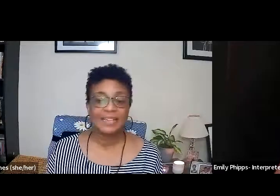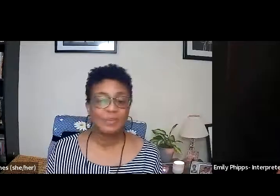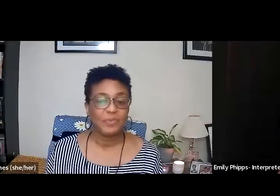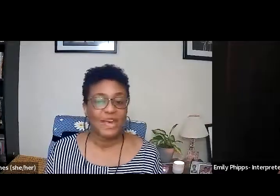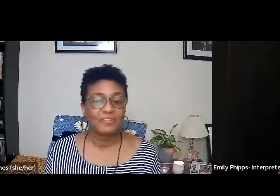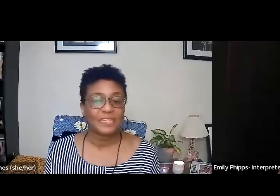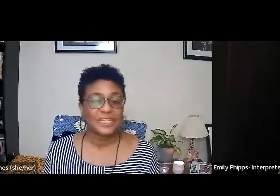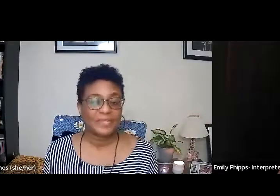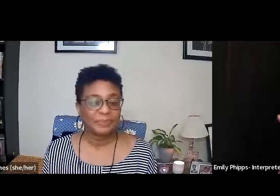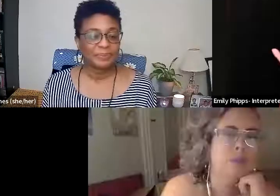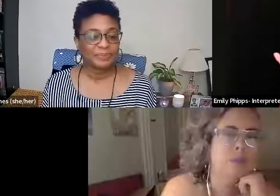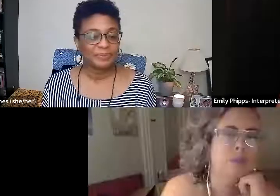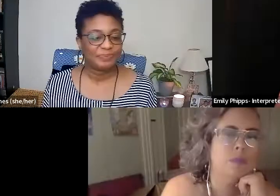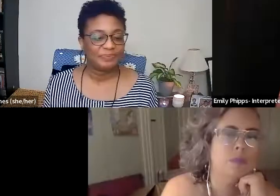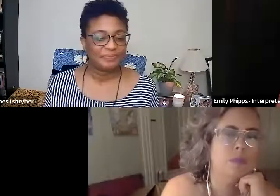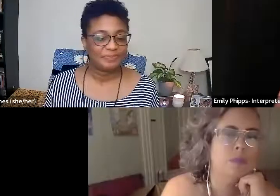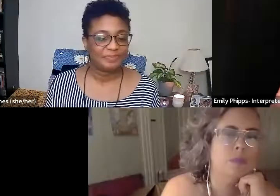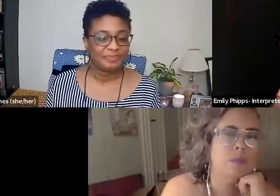Last up, we have Leah.